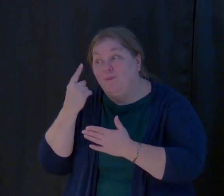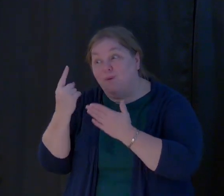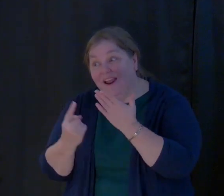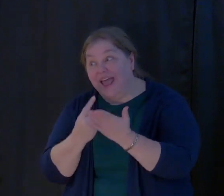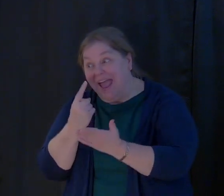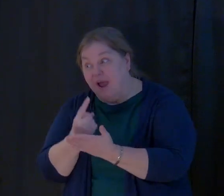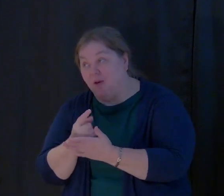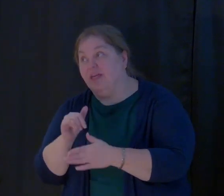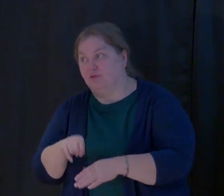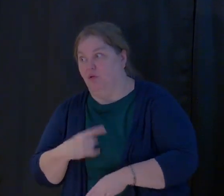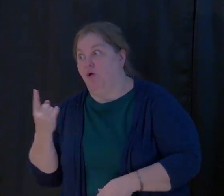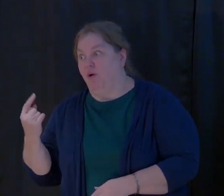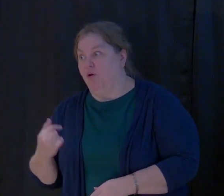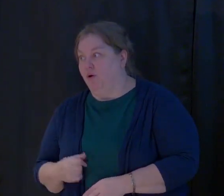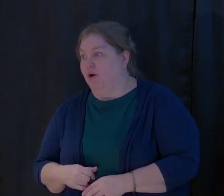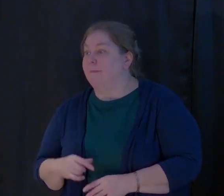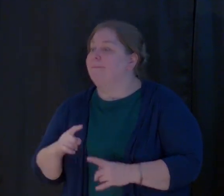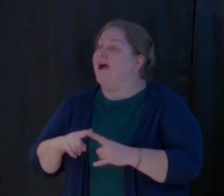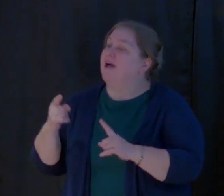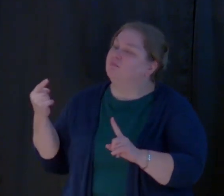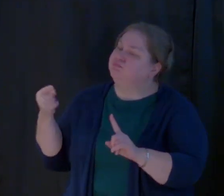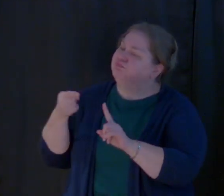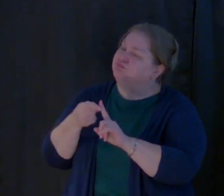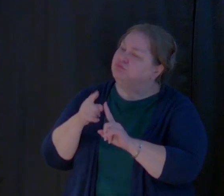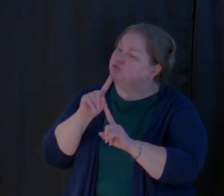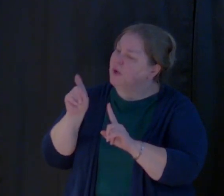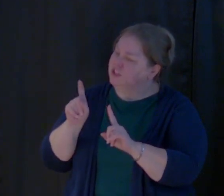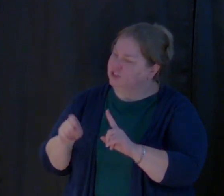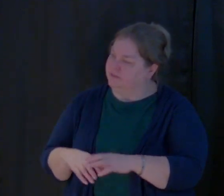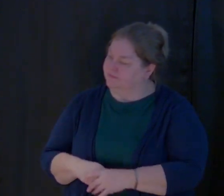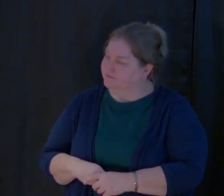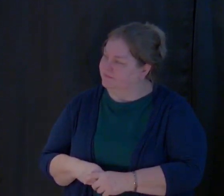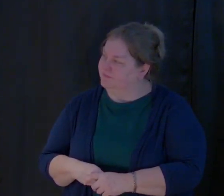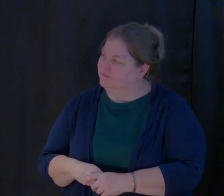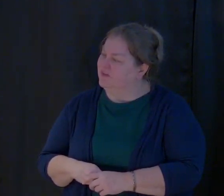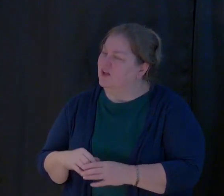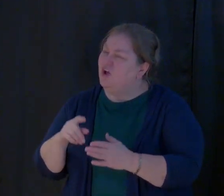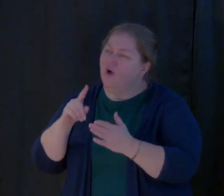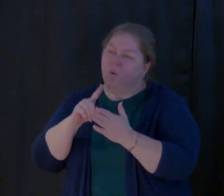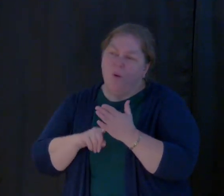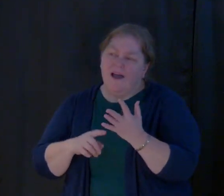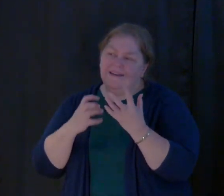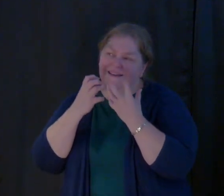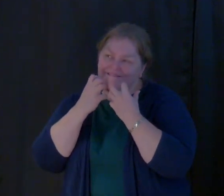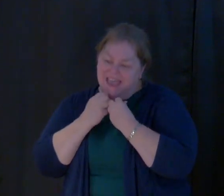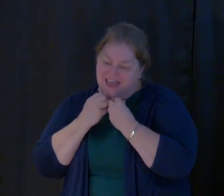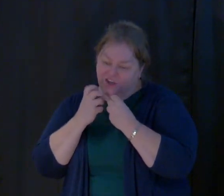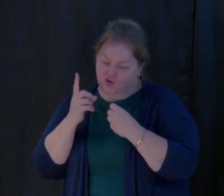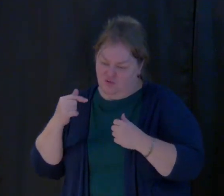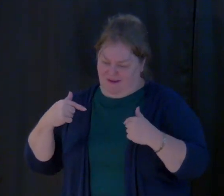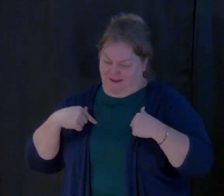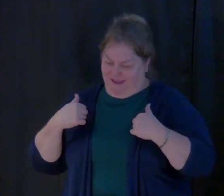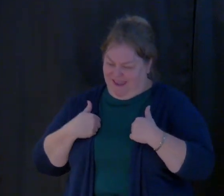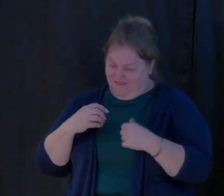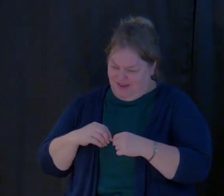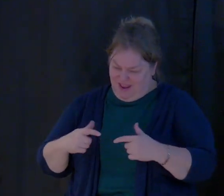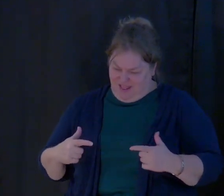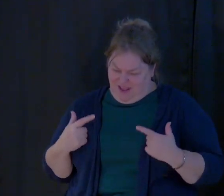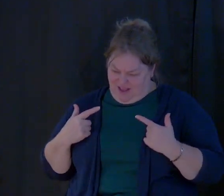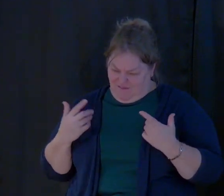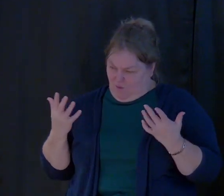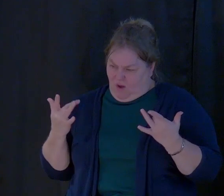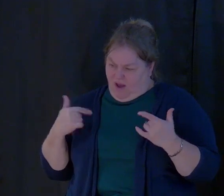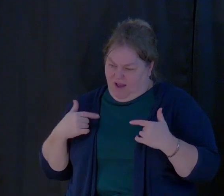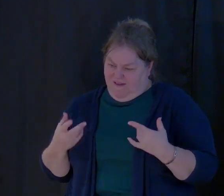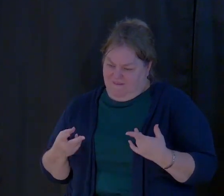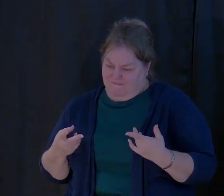But ultimately, this was the question that was coming down to what value do I have in life? Why am I valuable